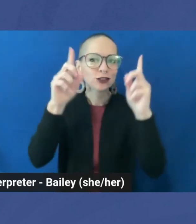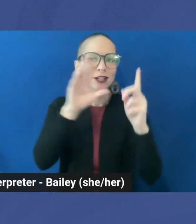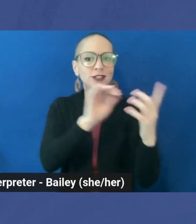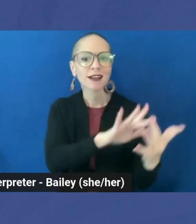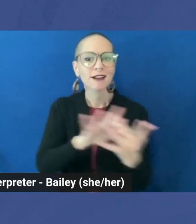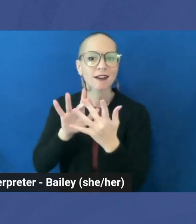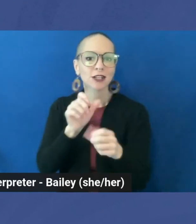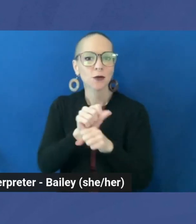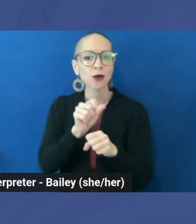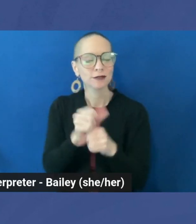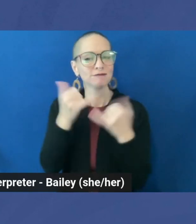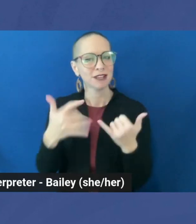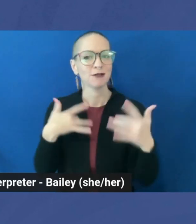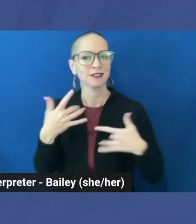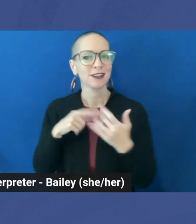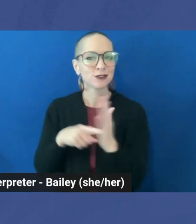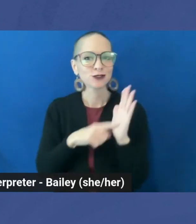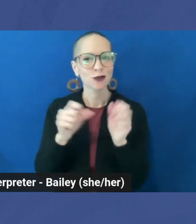Line That Binds Us.